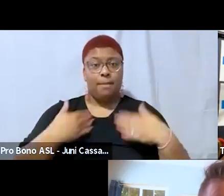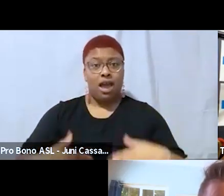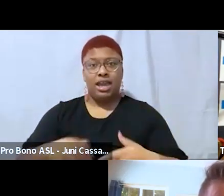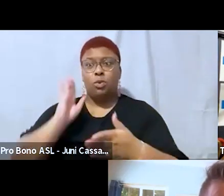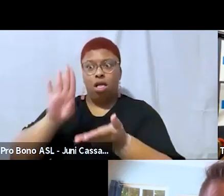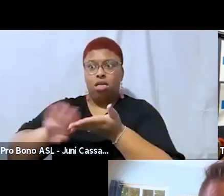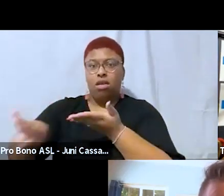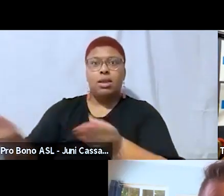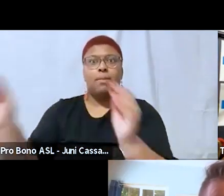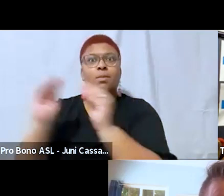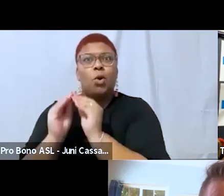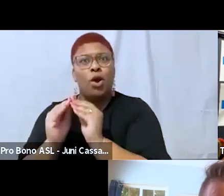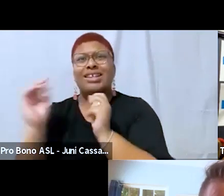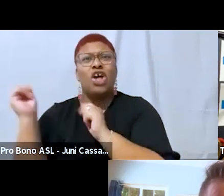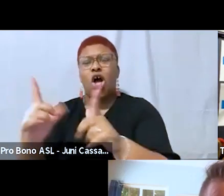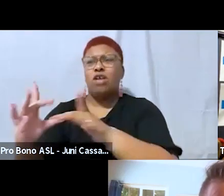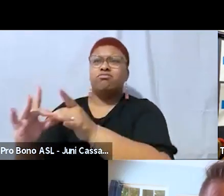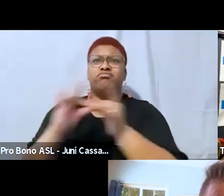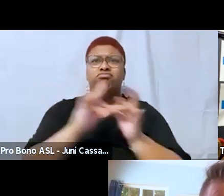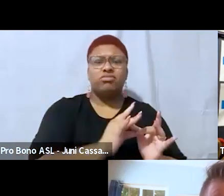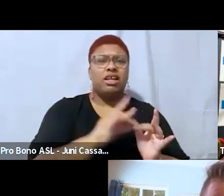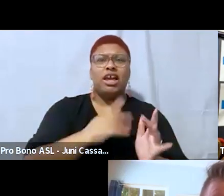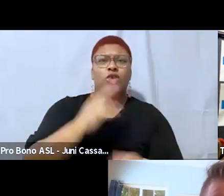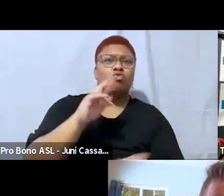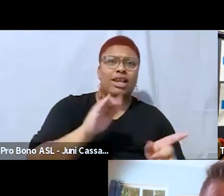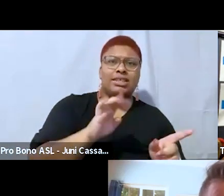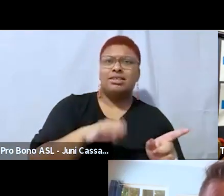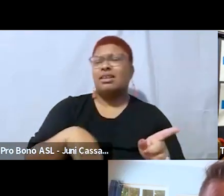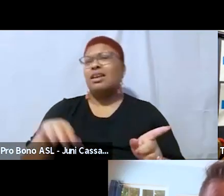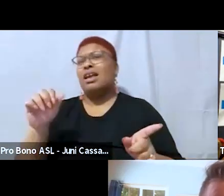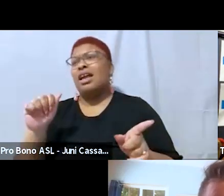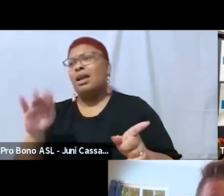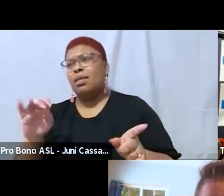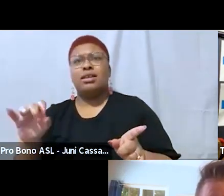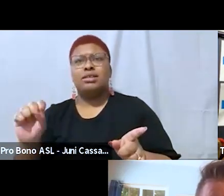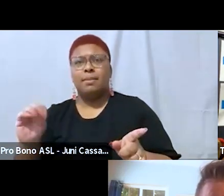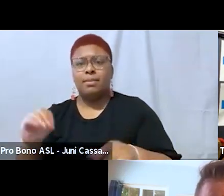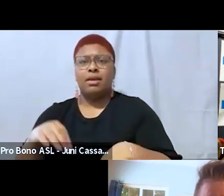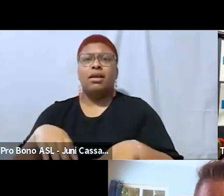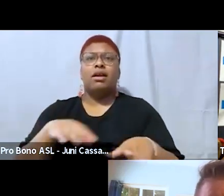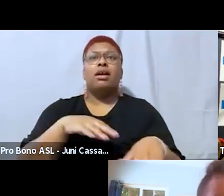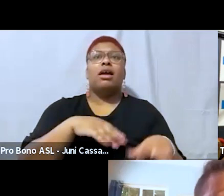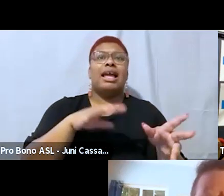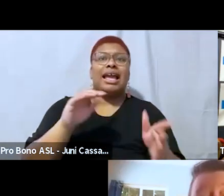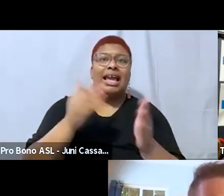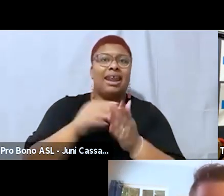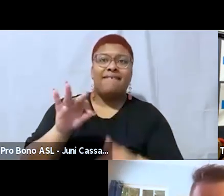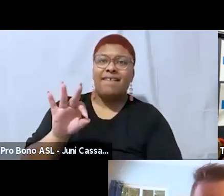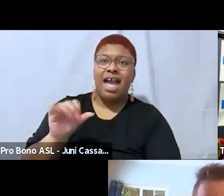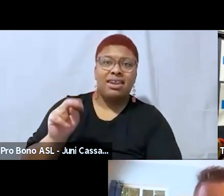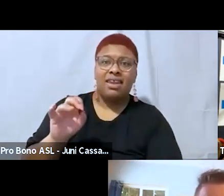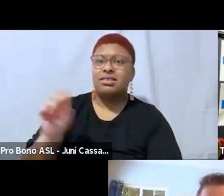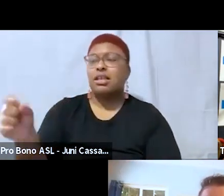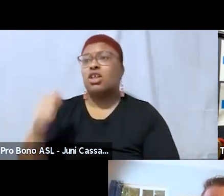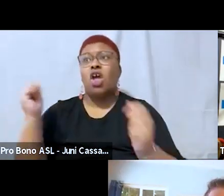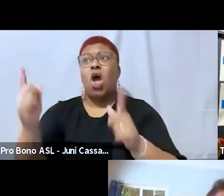things are linked race able ableism racism ableism anti-fatness they all go together along with so many